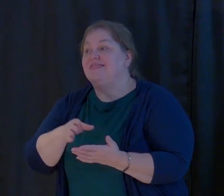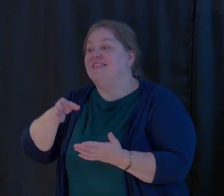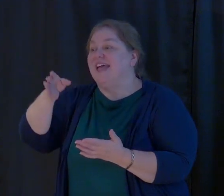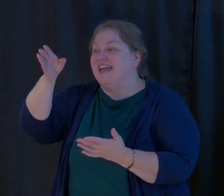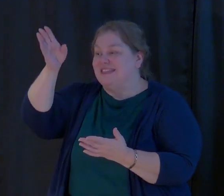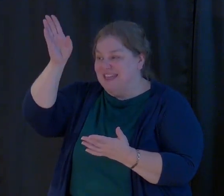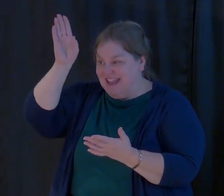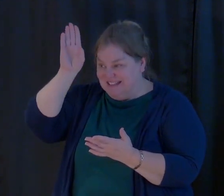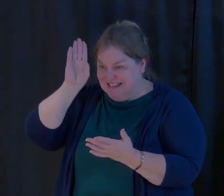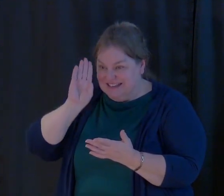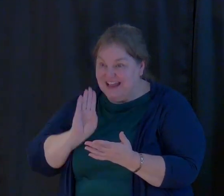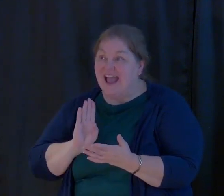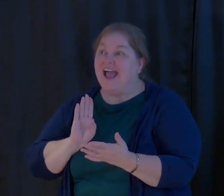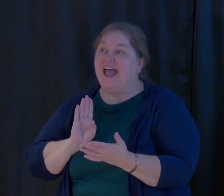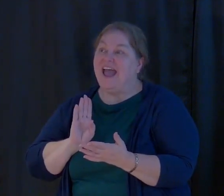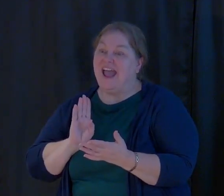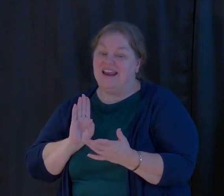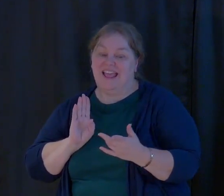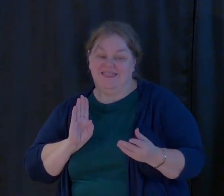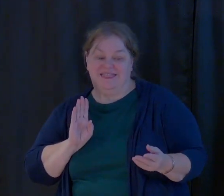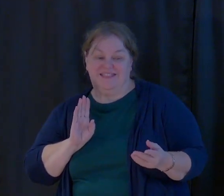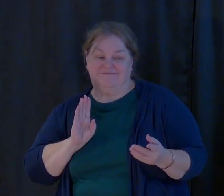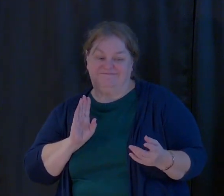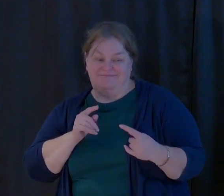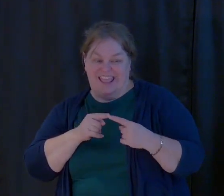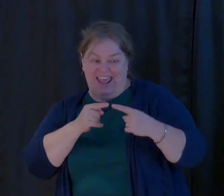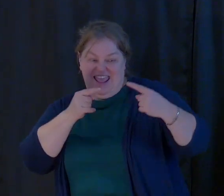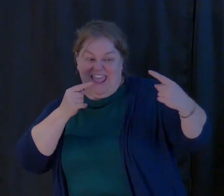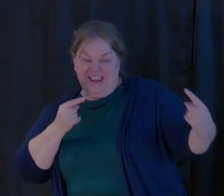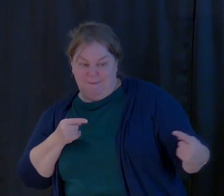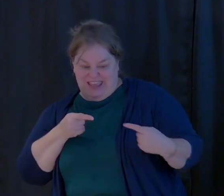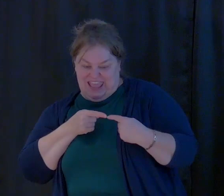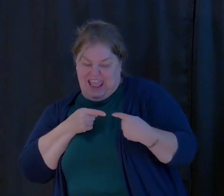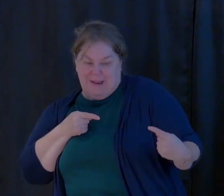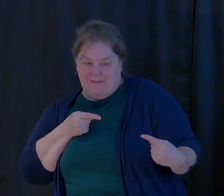adversary that's bringing those things in our lives, it's not Him.